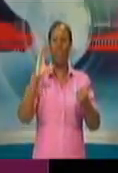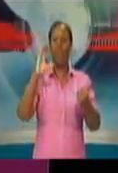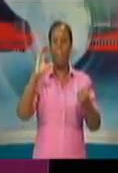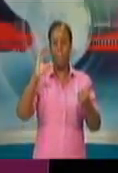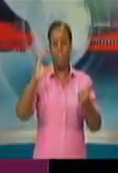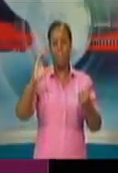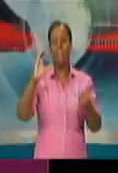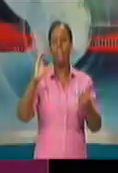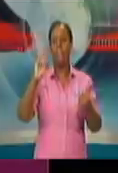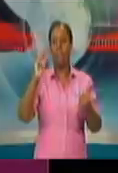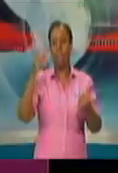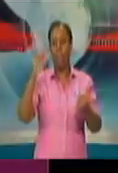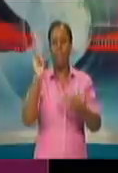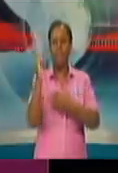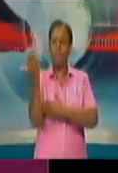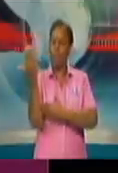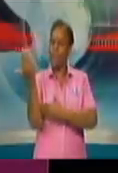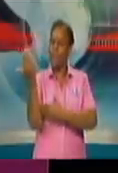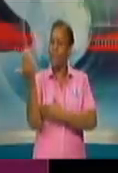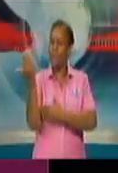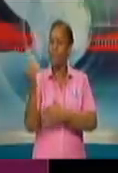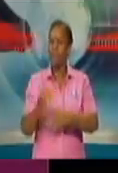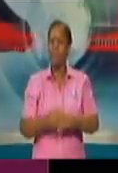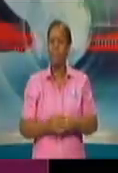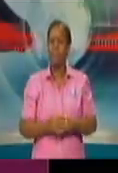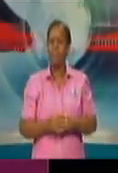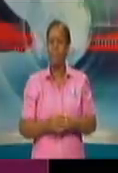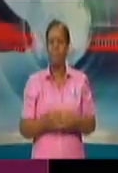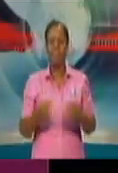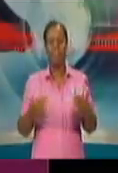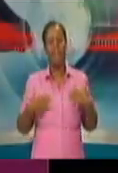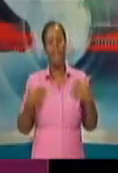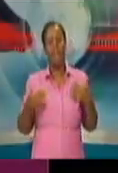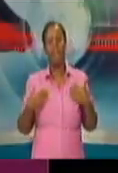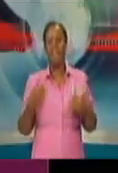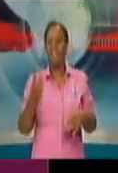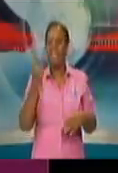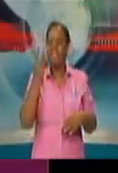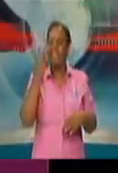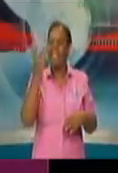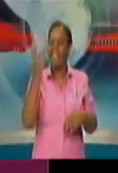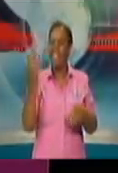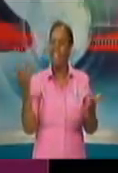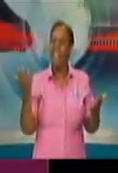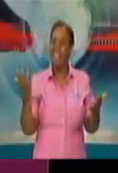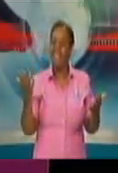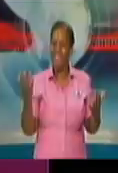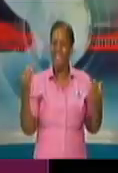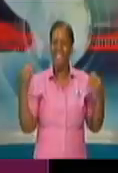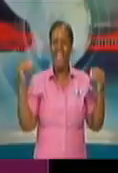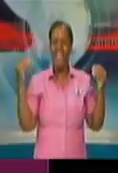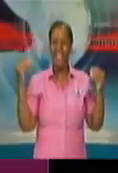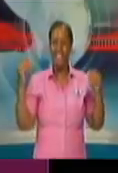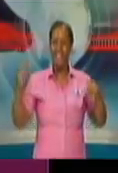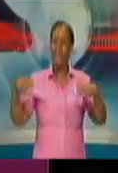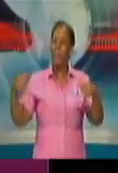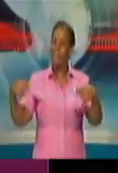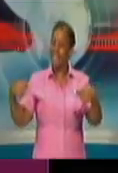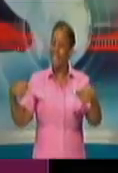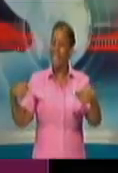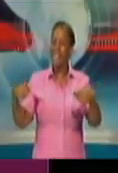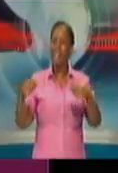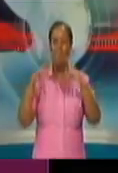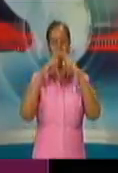Sawa taxi stand. And I was pleased to see again the doubles person on QREP wearing masks,